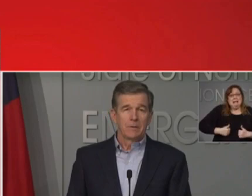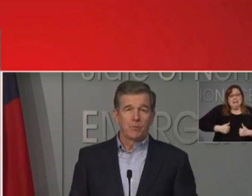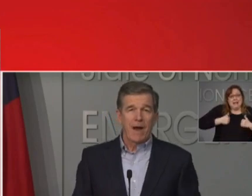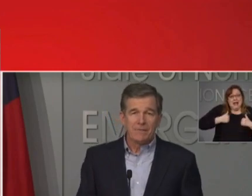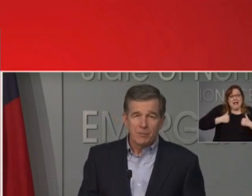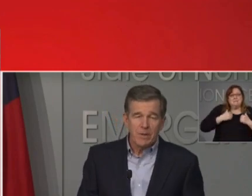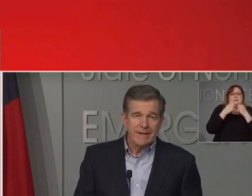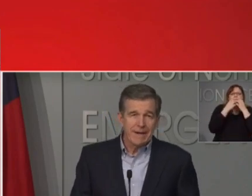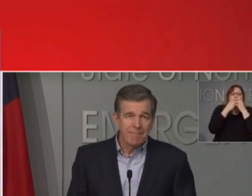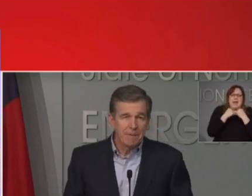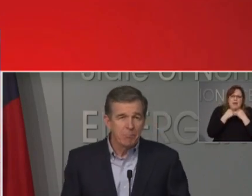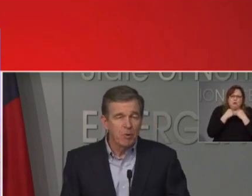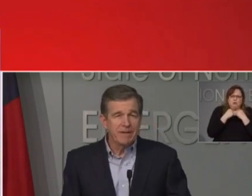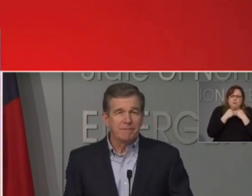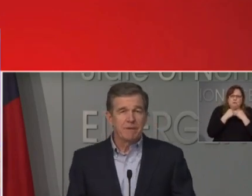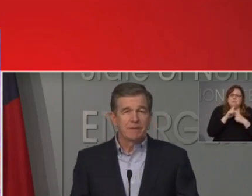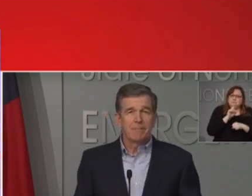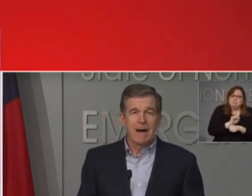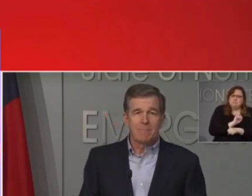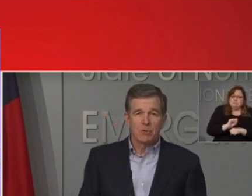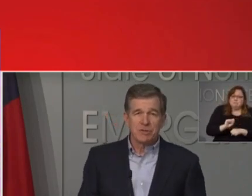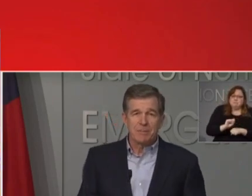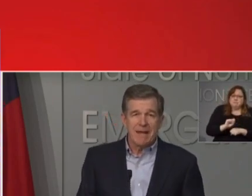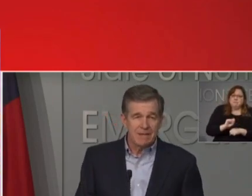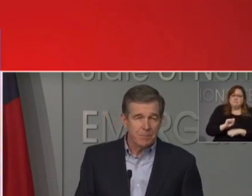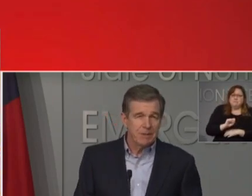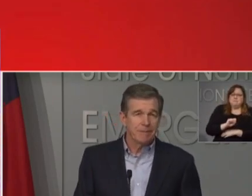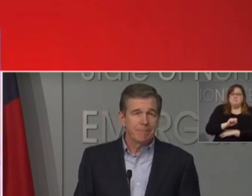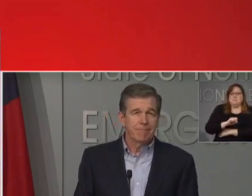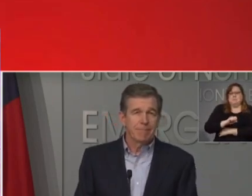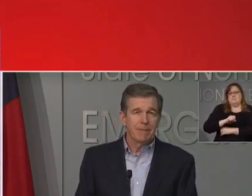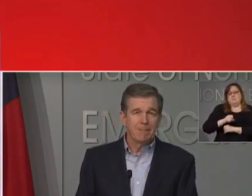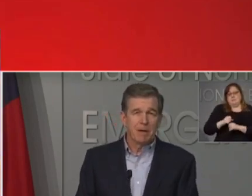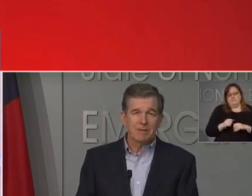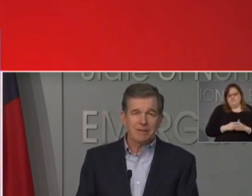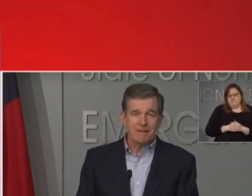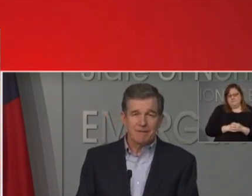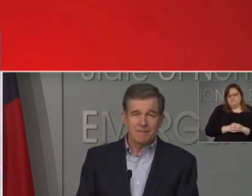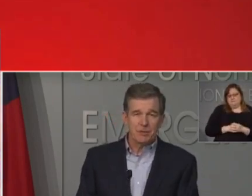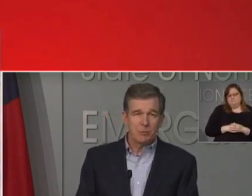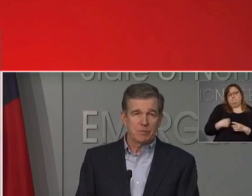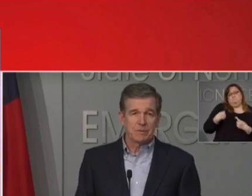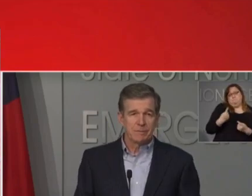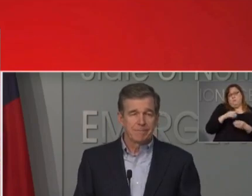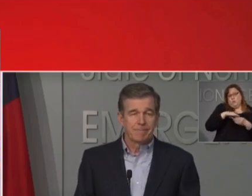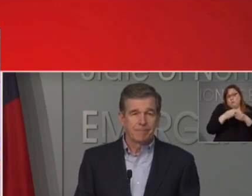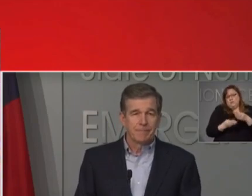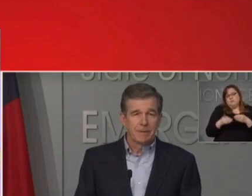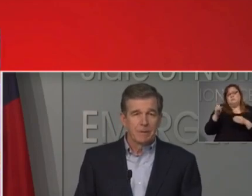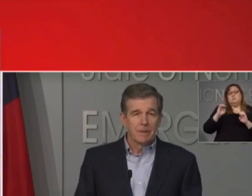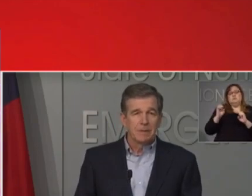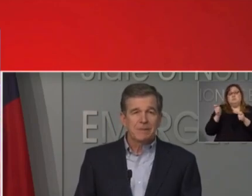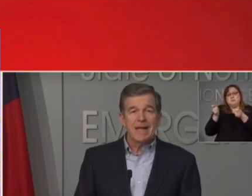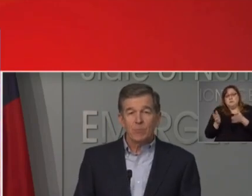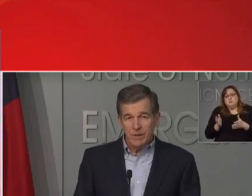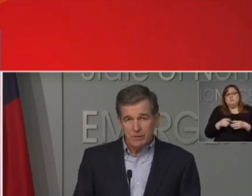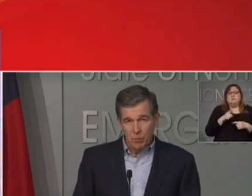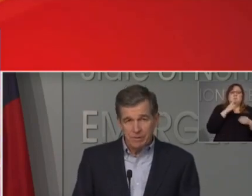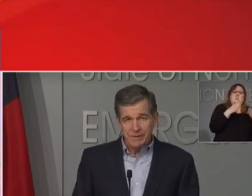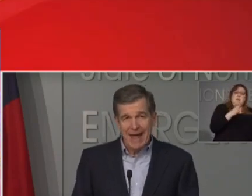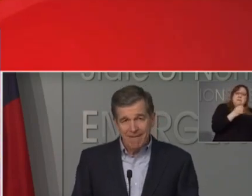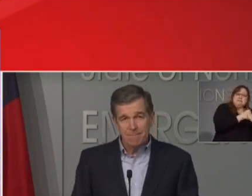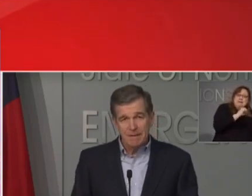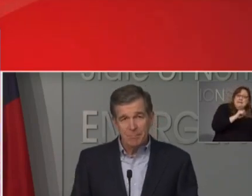Throughout this weekend, I've been briefed by emergency management and public safety officials. State